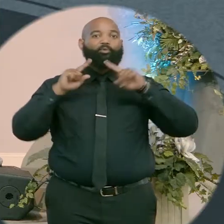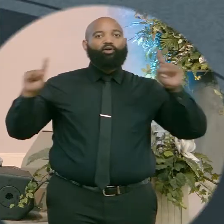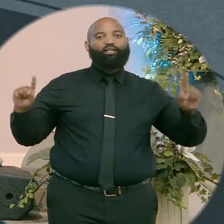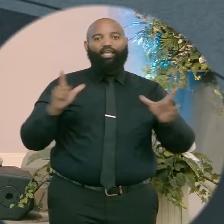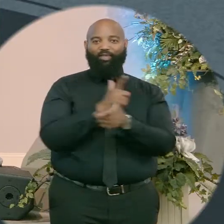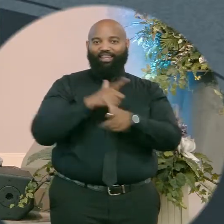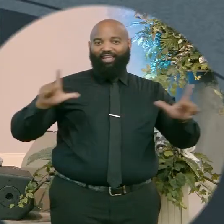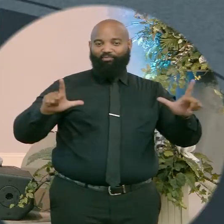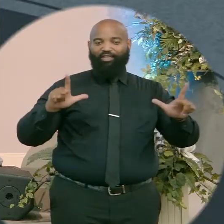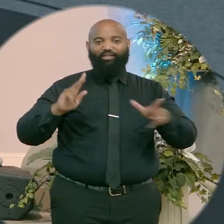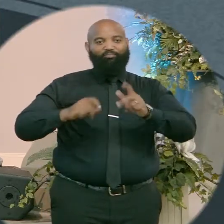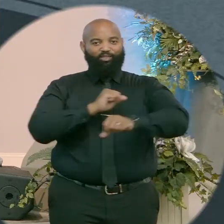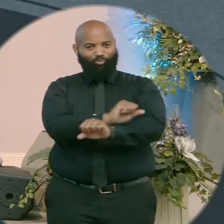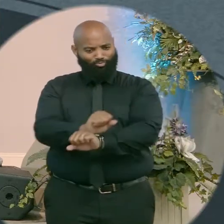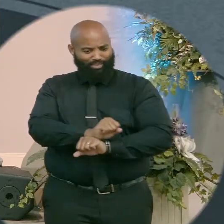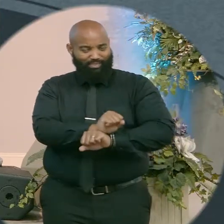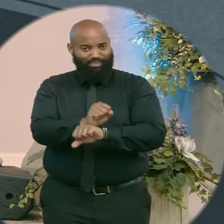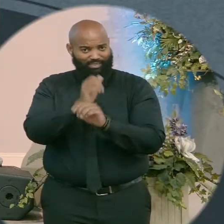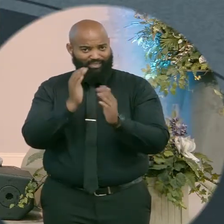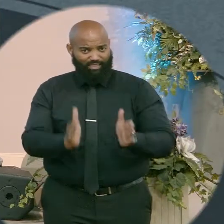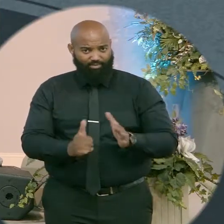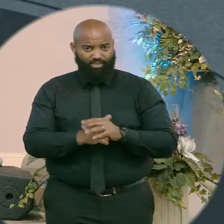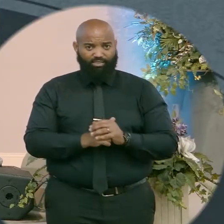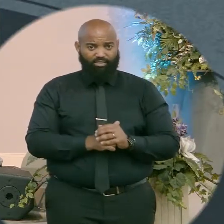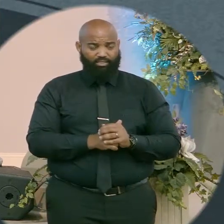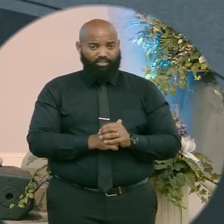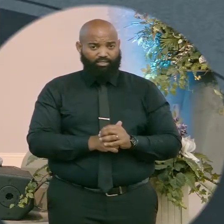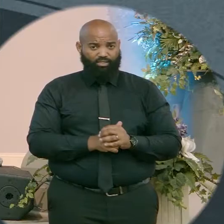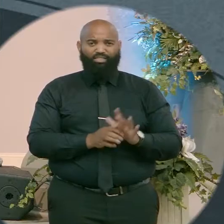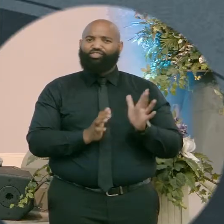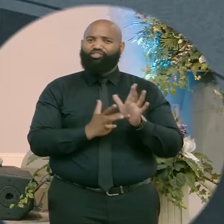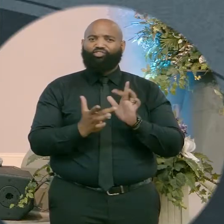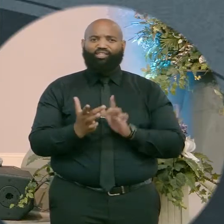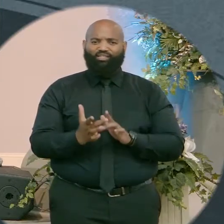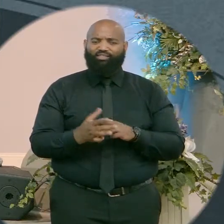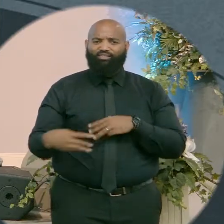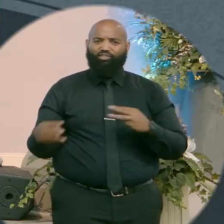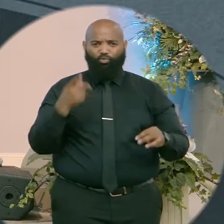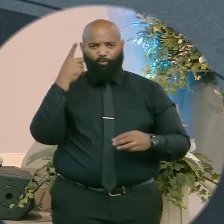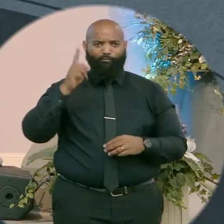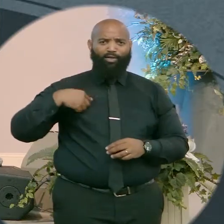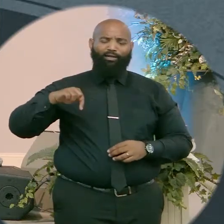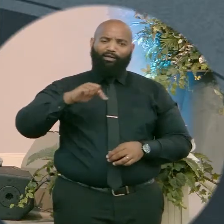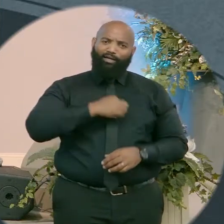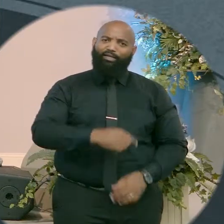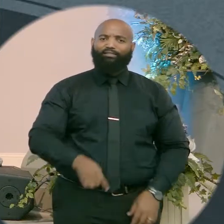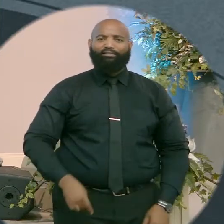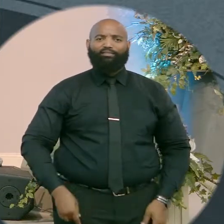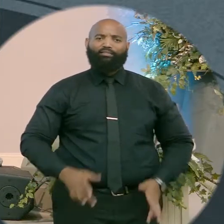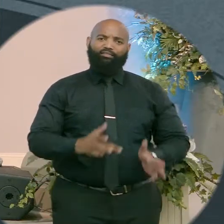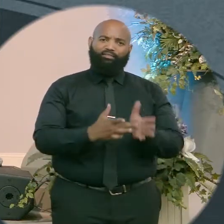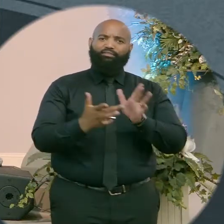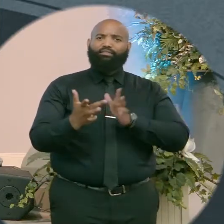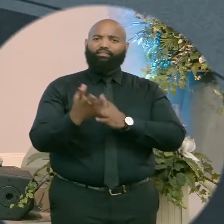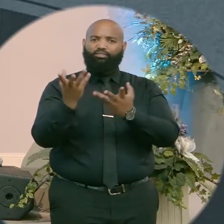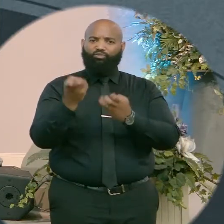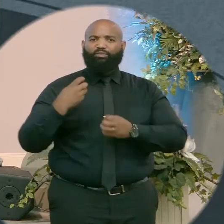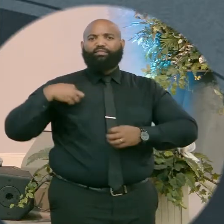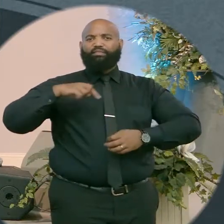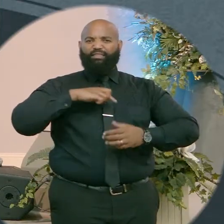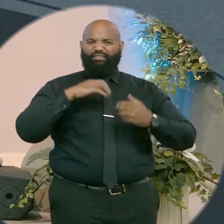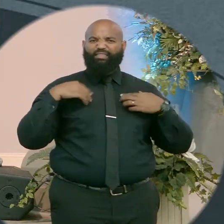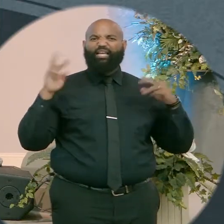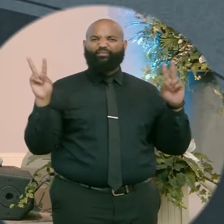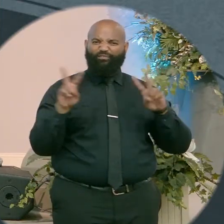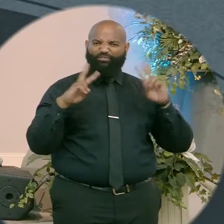captives. This whole message is about reminding you that Jesus went to war for us. He fought for our victory. He fought